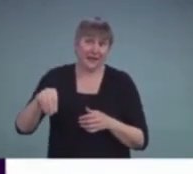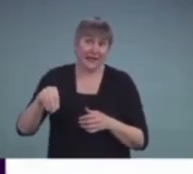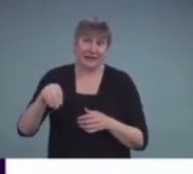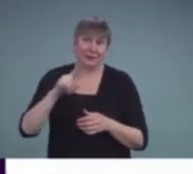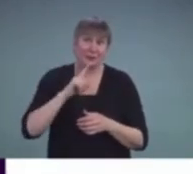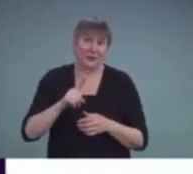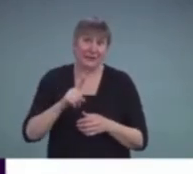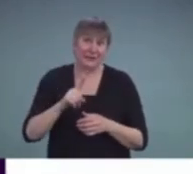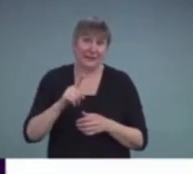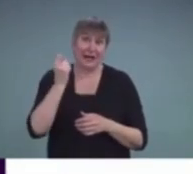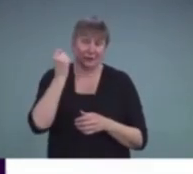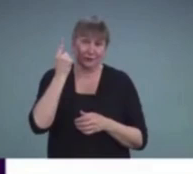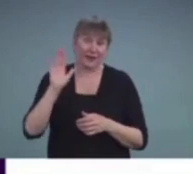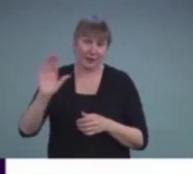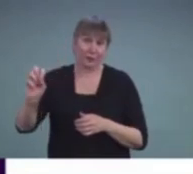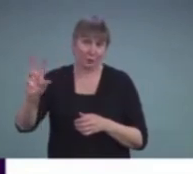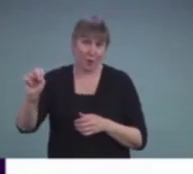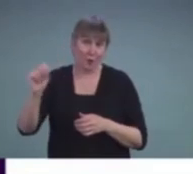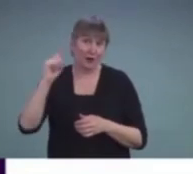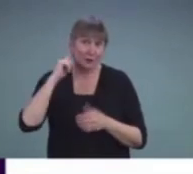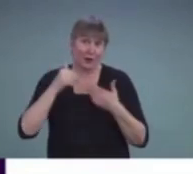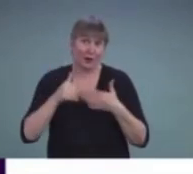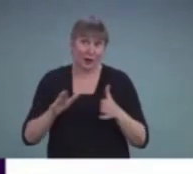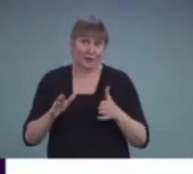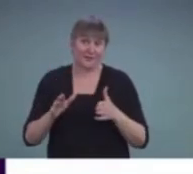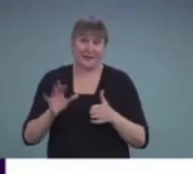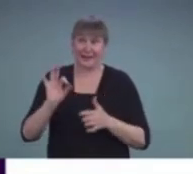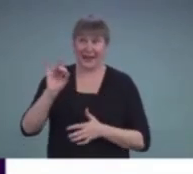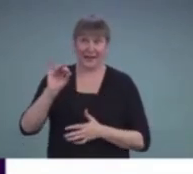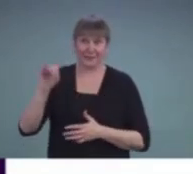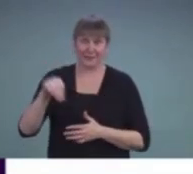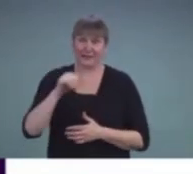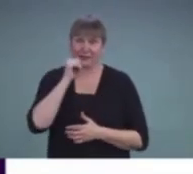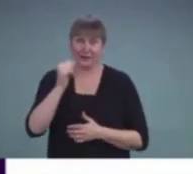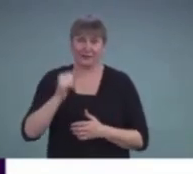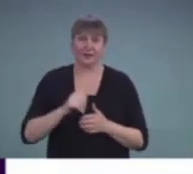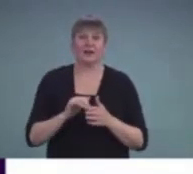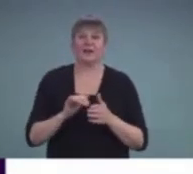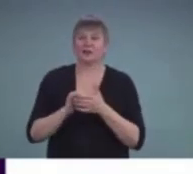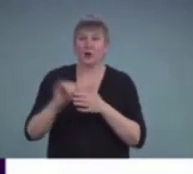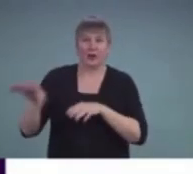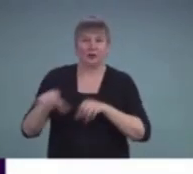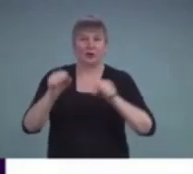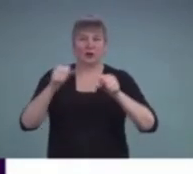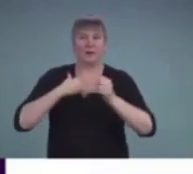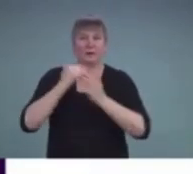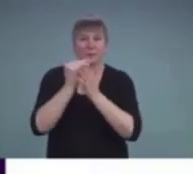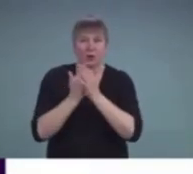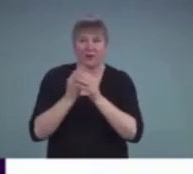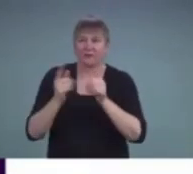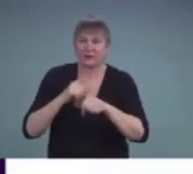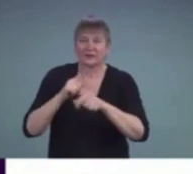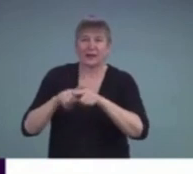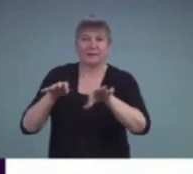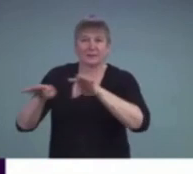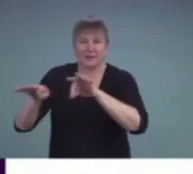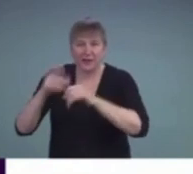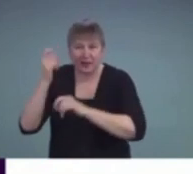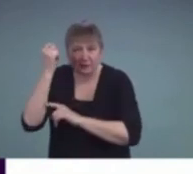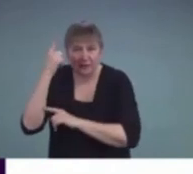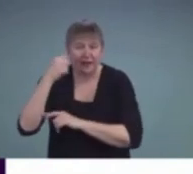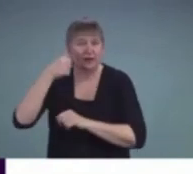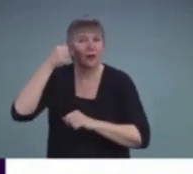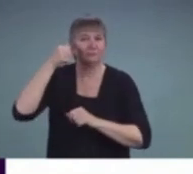So as they take my course, oftentimes that's the first time they really understand an audiogram, its implications